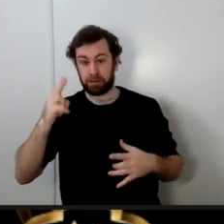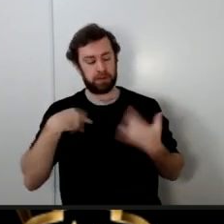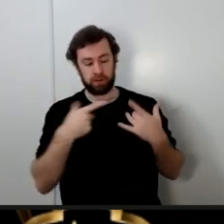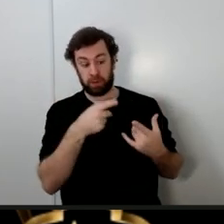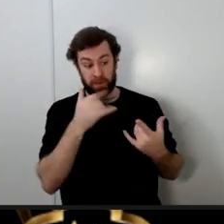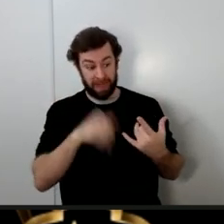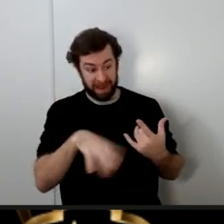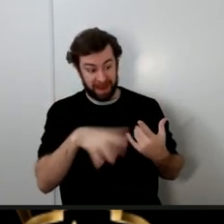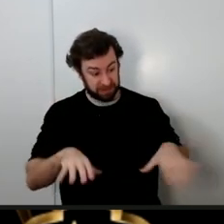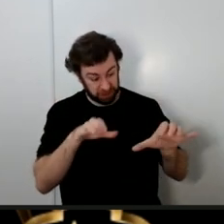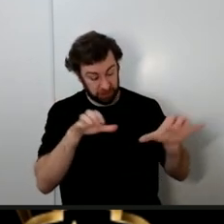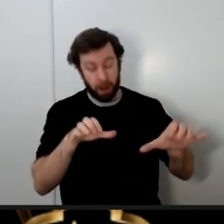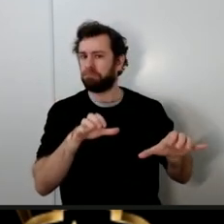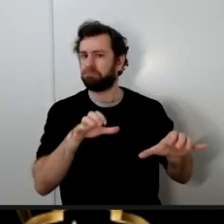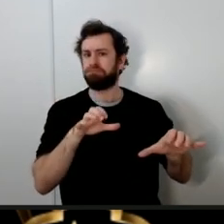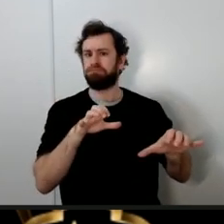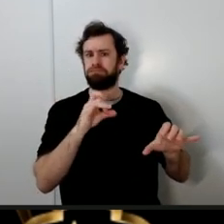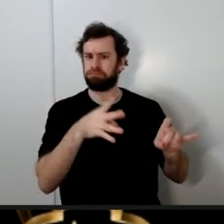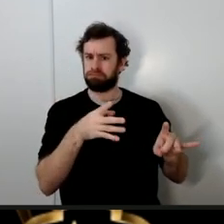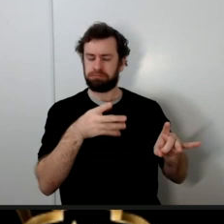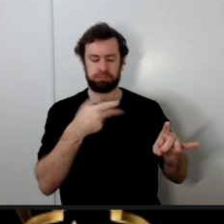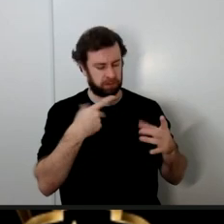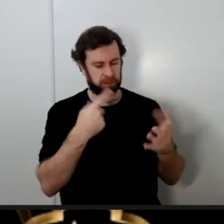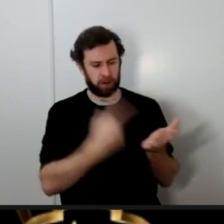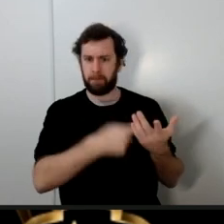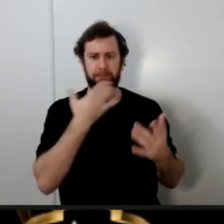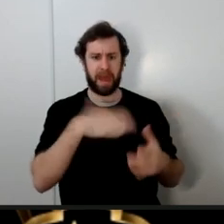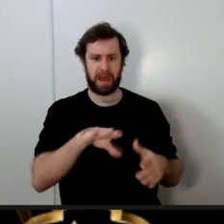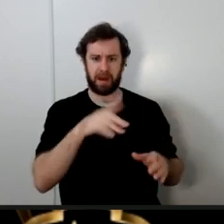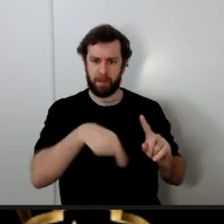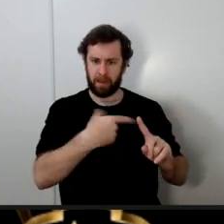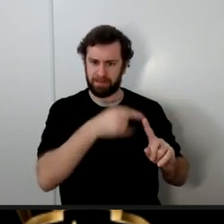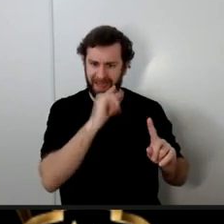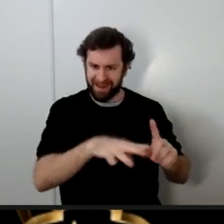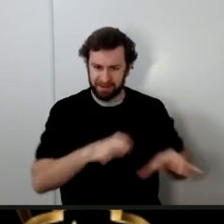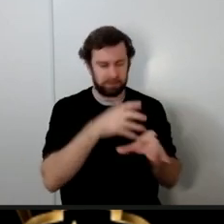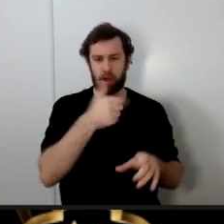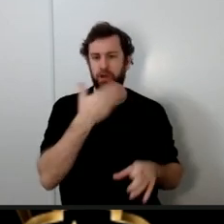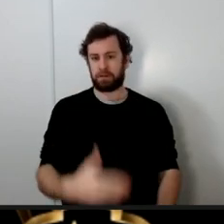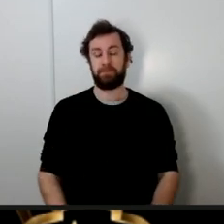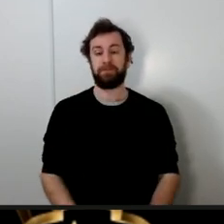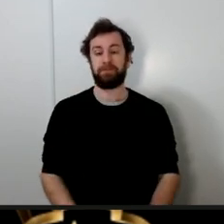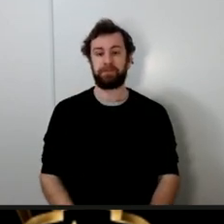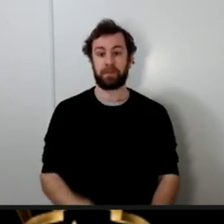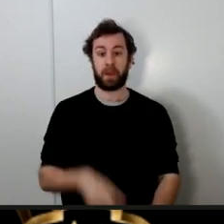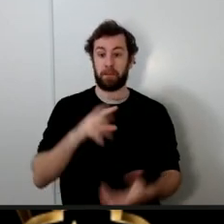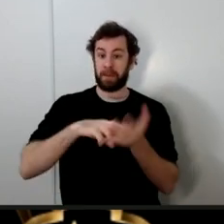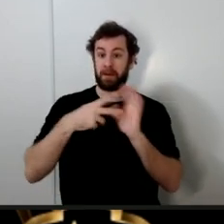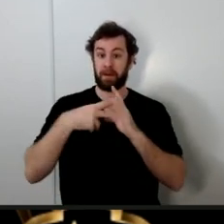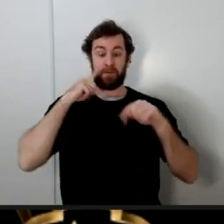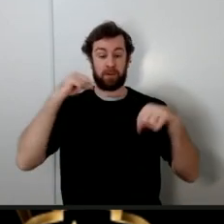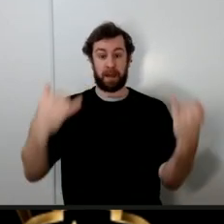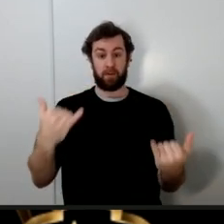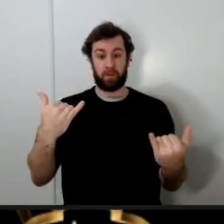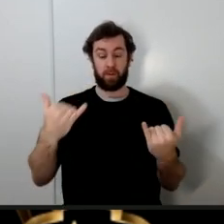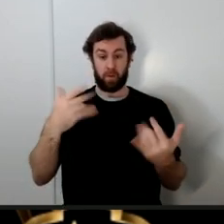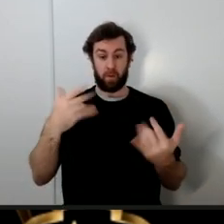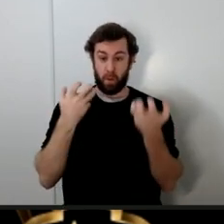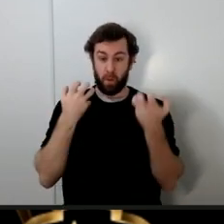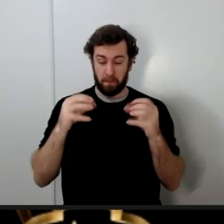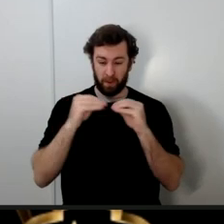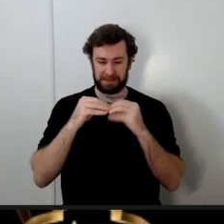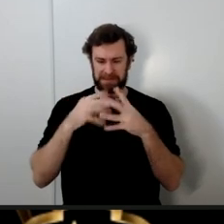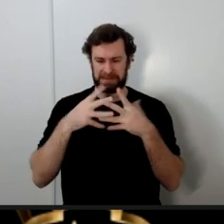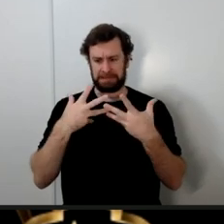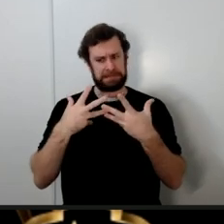discussion today my dear brothers and sisters we will be academic we don't intend to cause any sectarian tension these